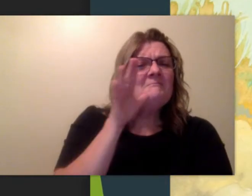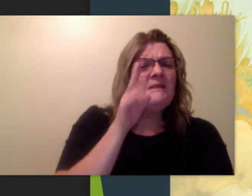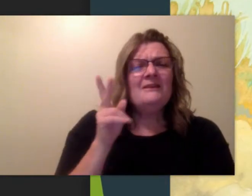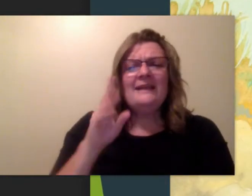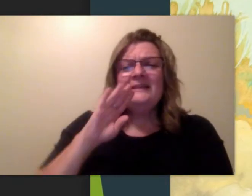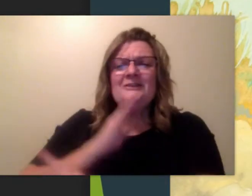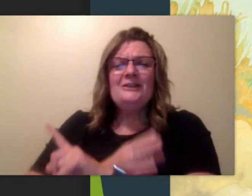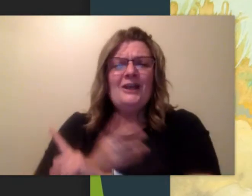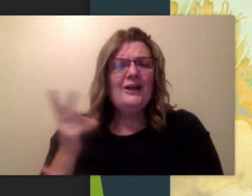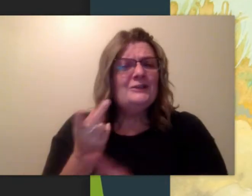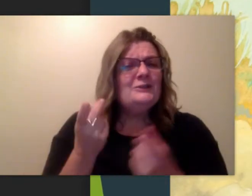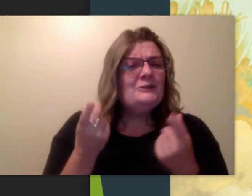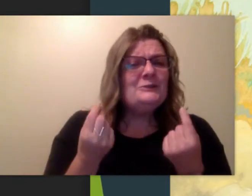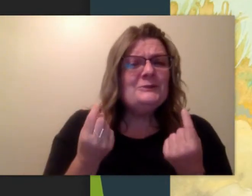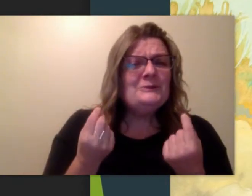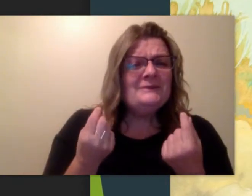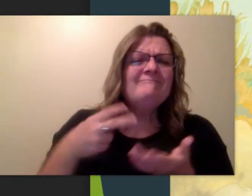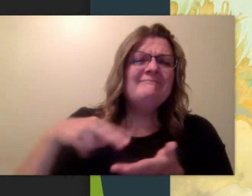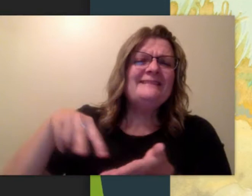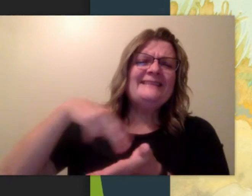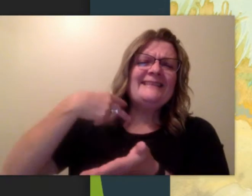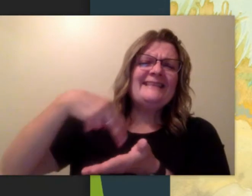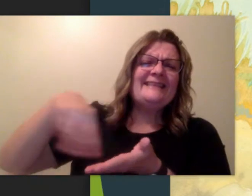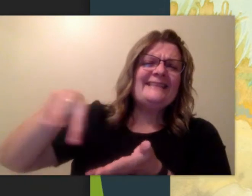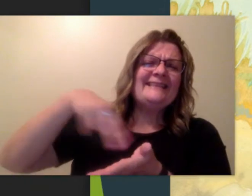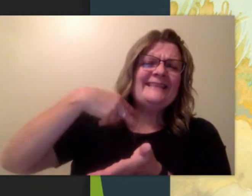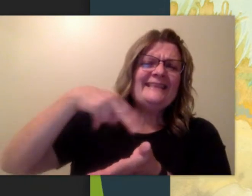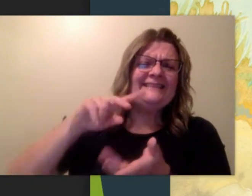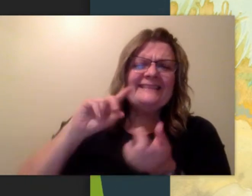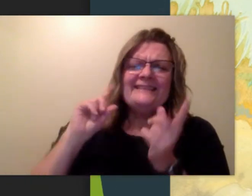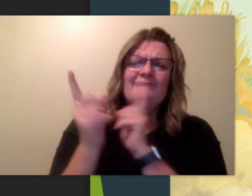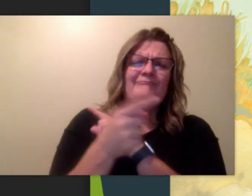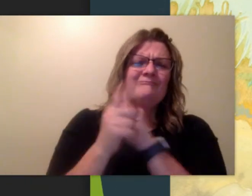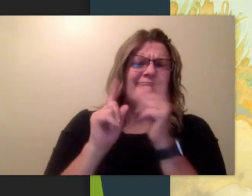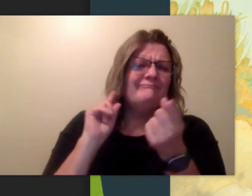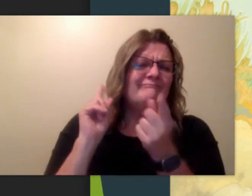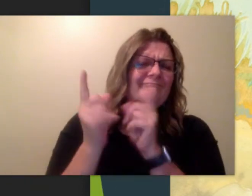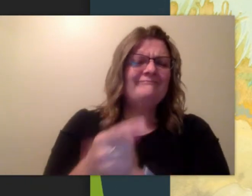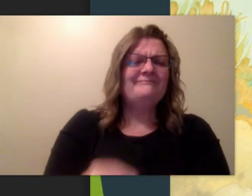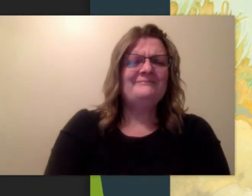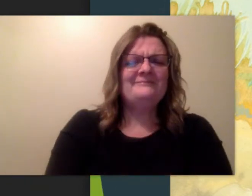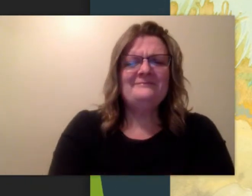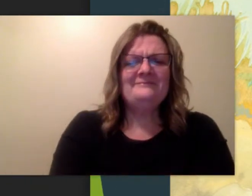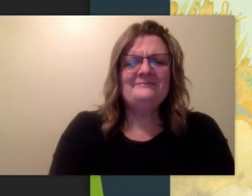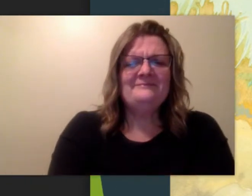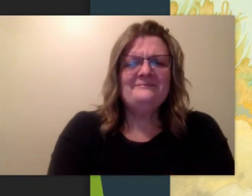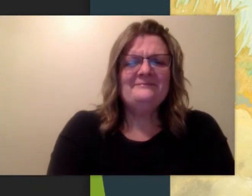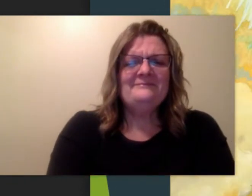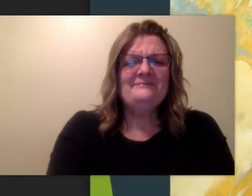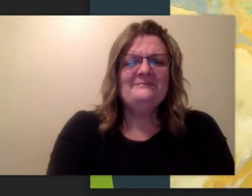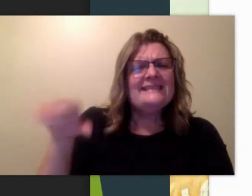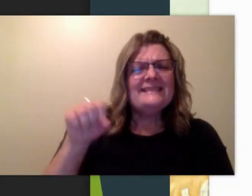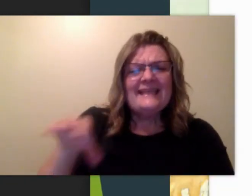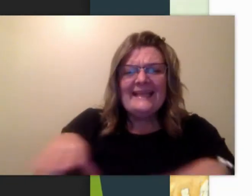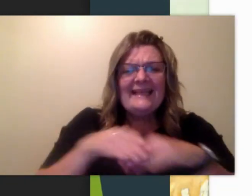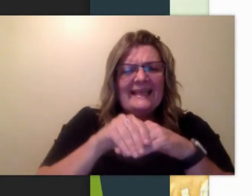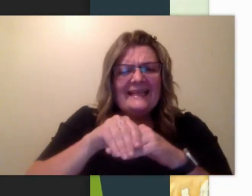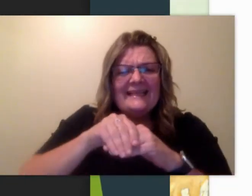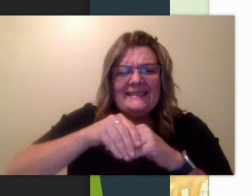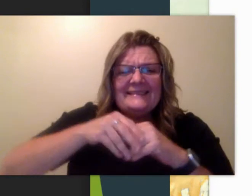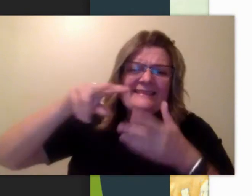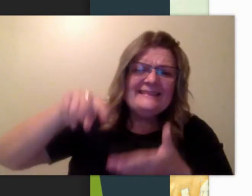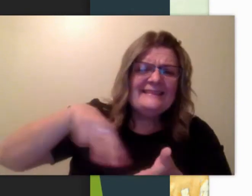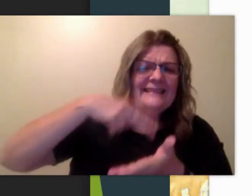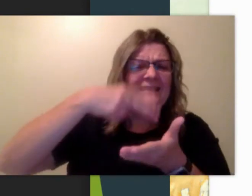Mother and daughter, what are they doing? They're dancing, swirling and twirling around. Take my